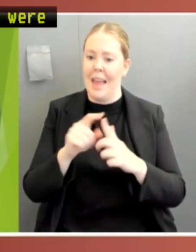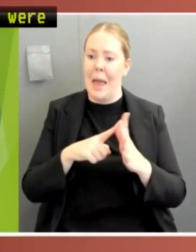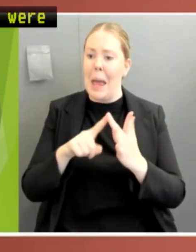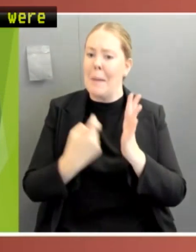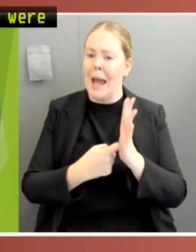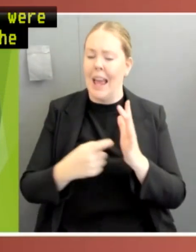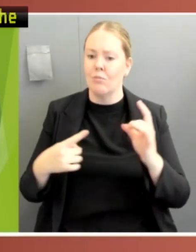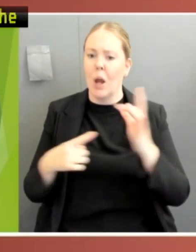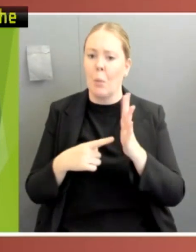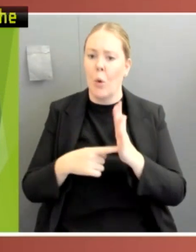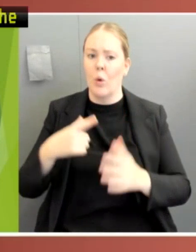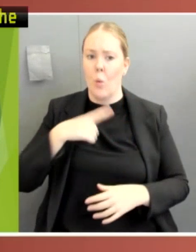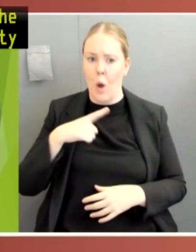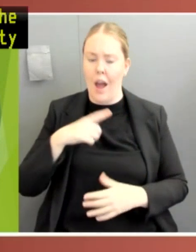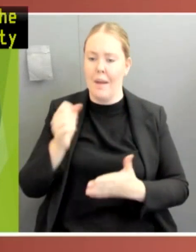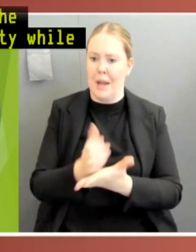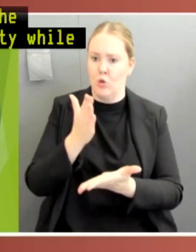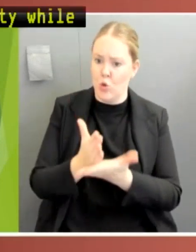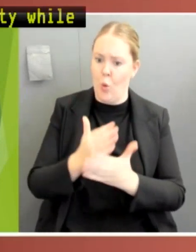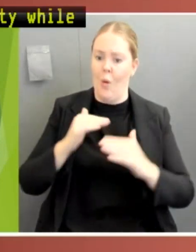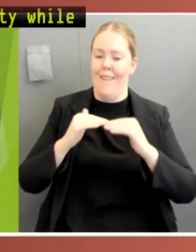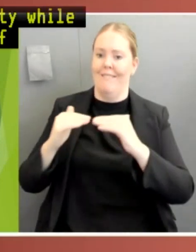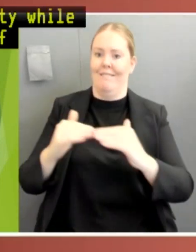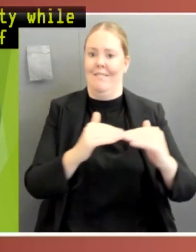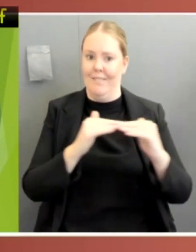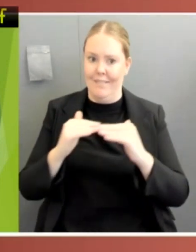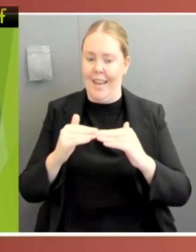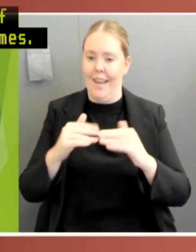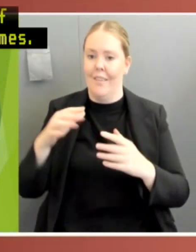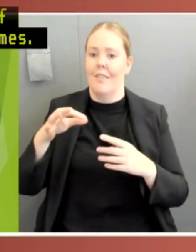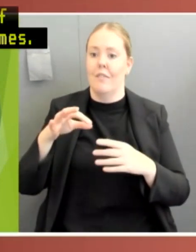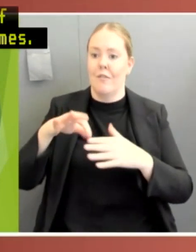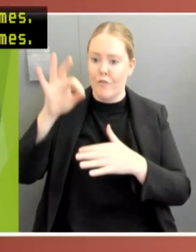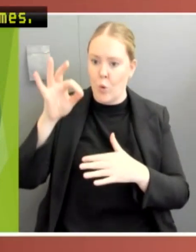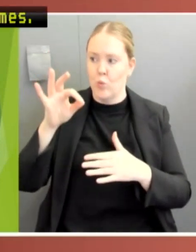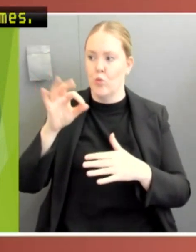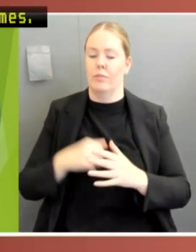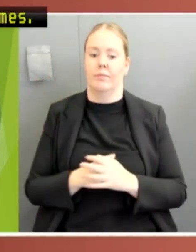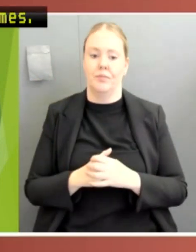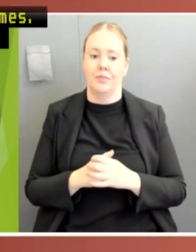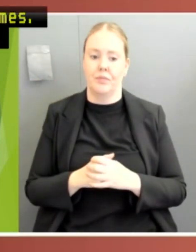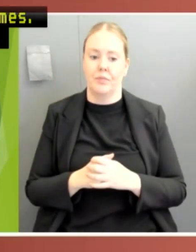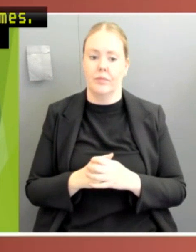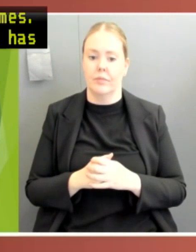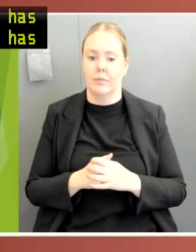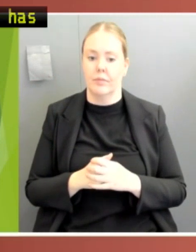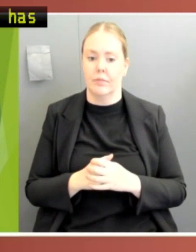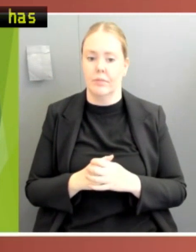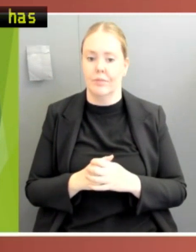of parliament in uncertain times. However, as Stephen Mills has noted, these achievements came at a cost to the essential representative character of